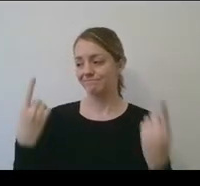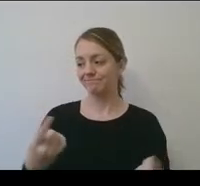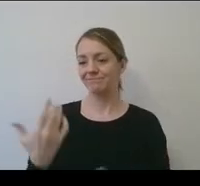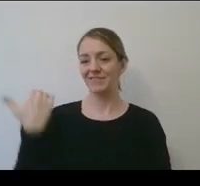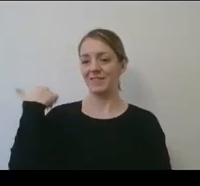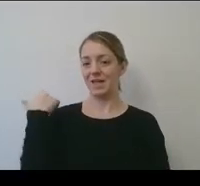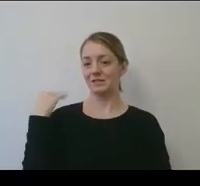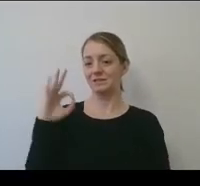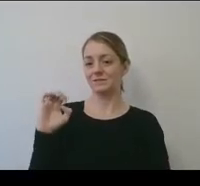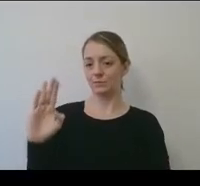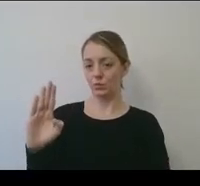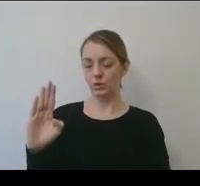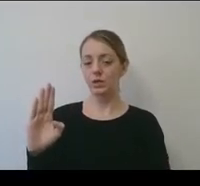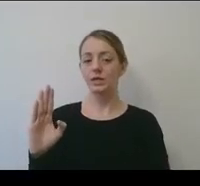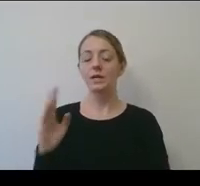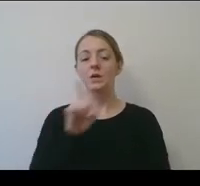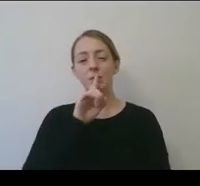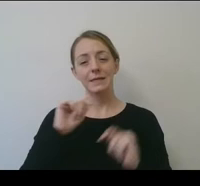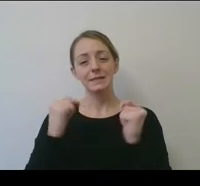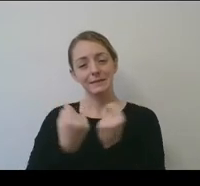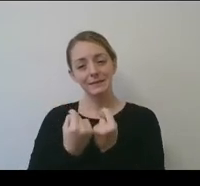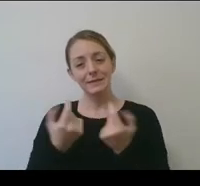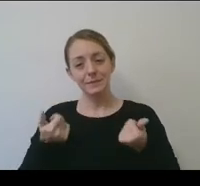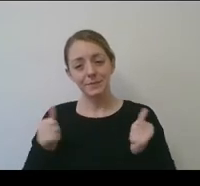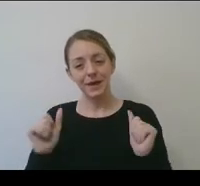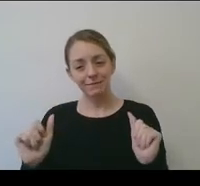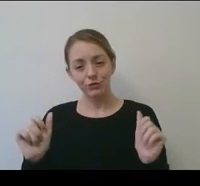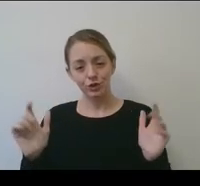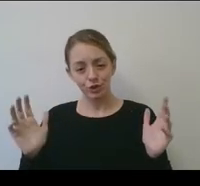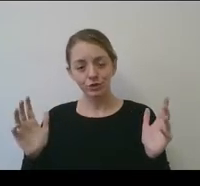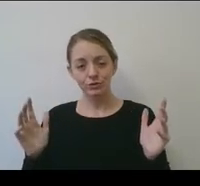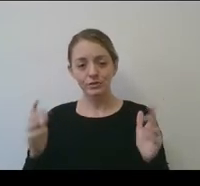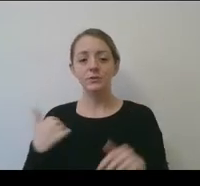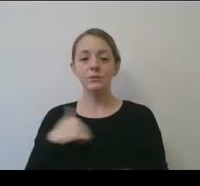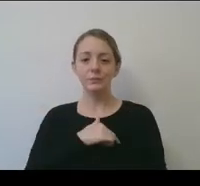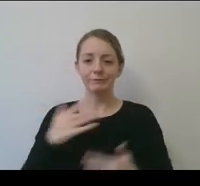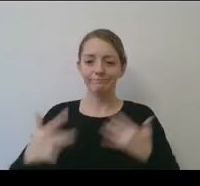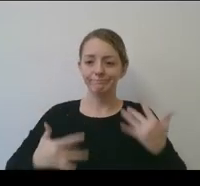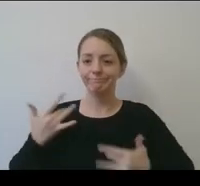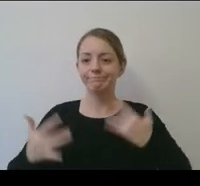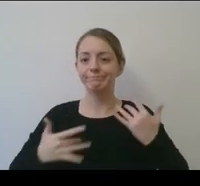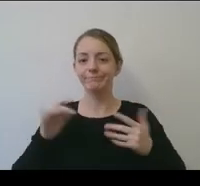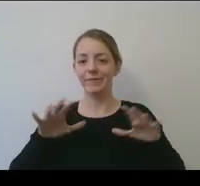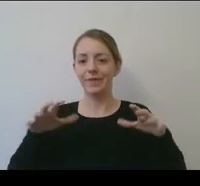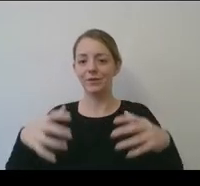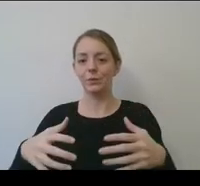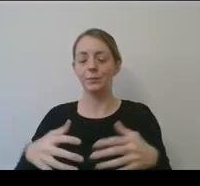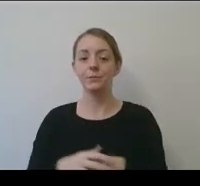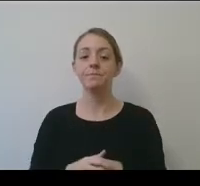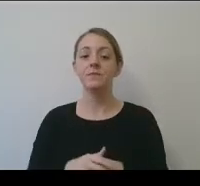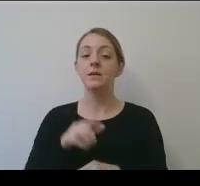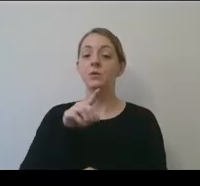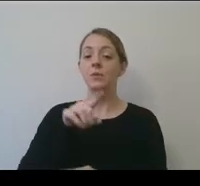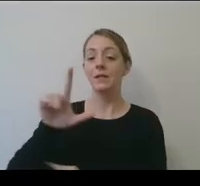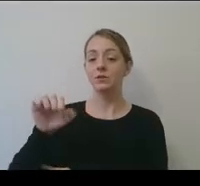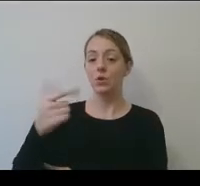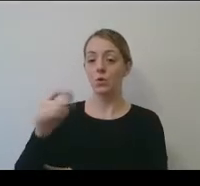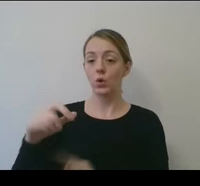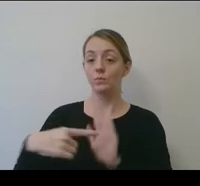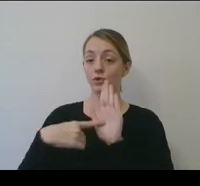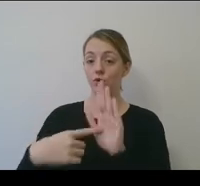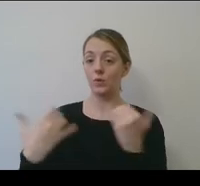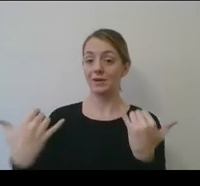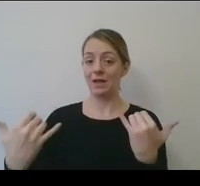team effort. The Office of Inclusion was excited to facilitate that group and the energy around that group. This logo that I'm showing you now will be